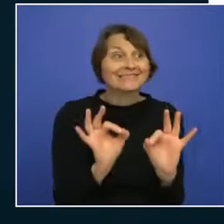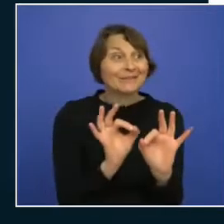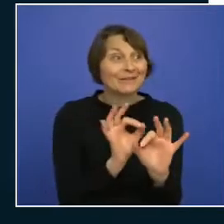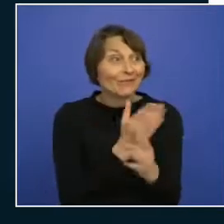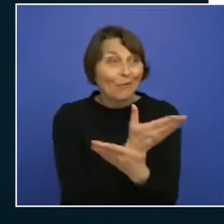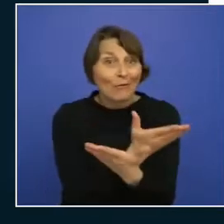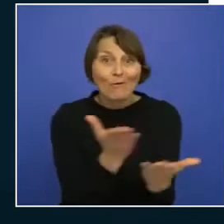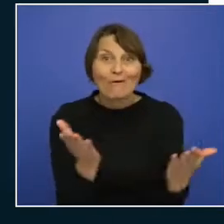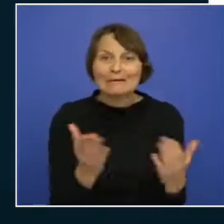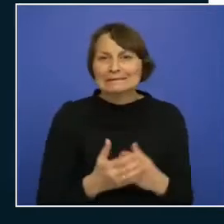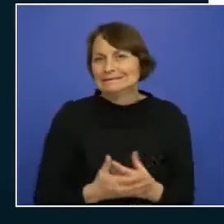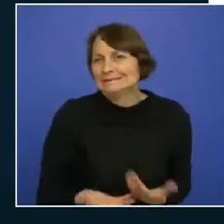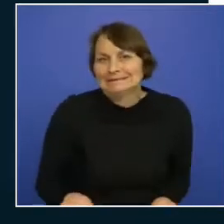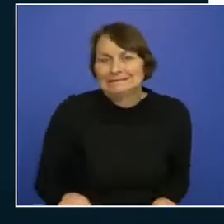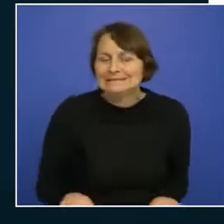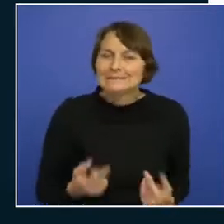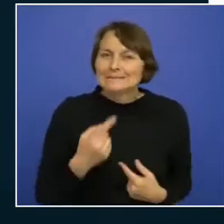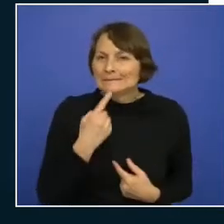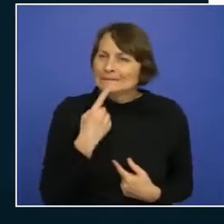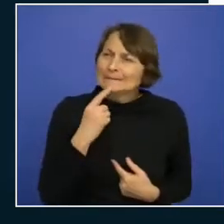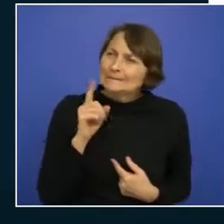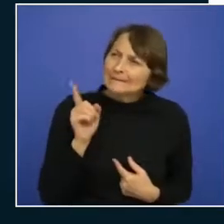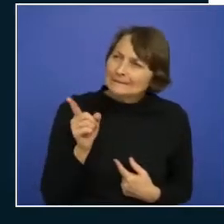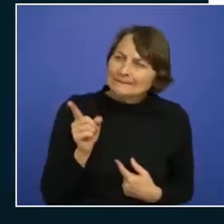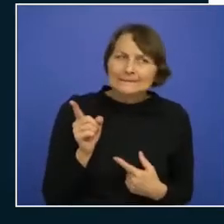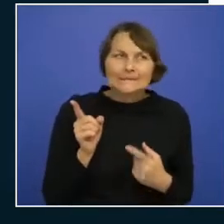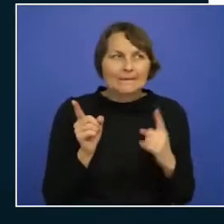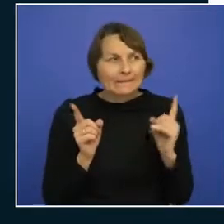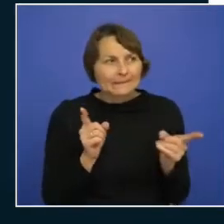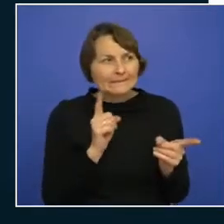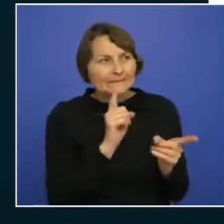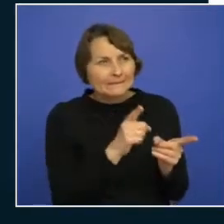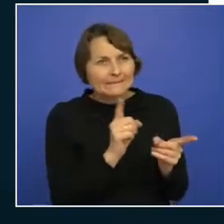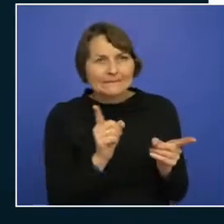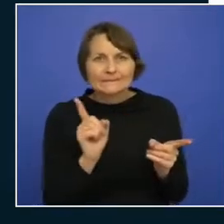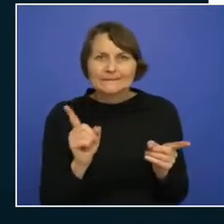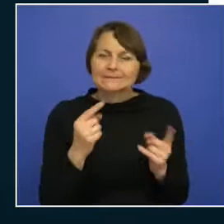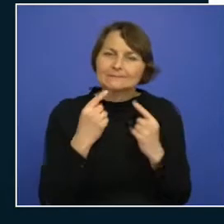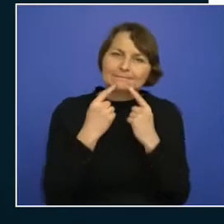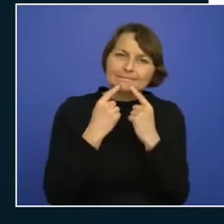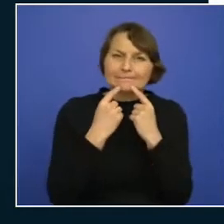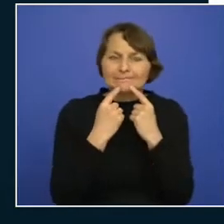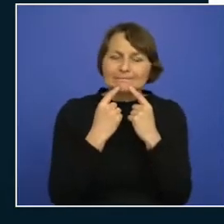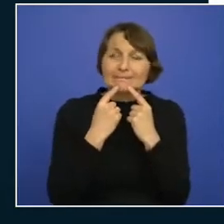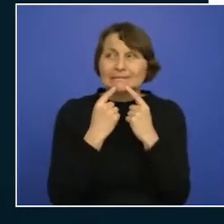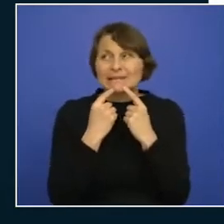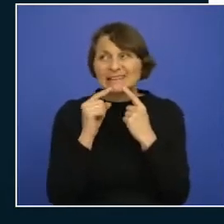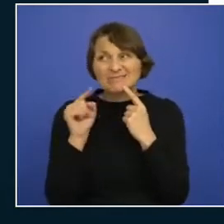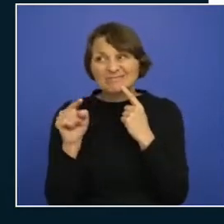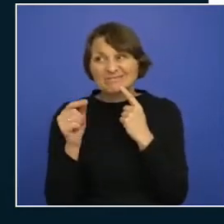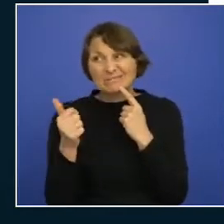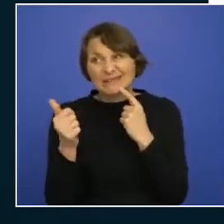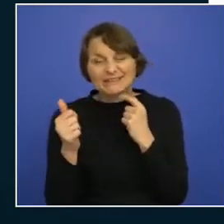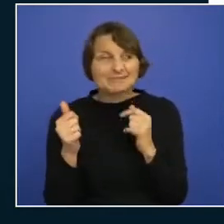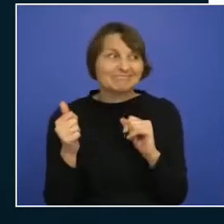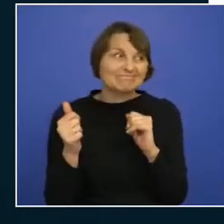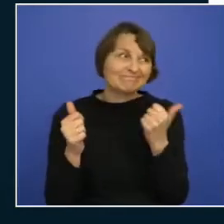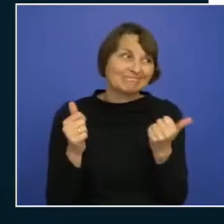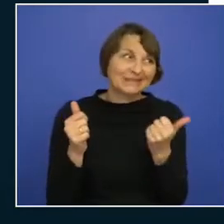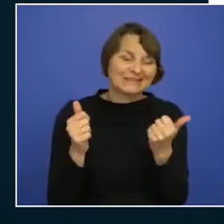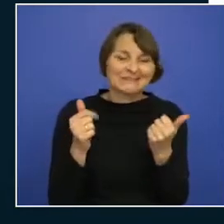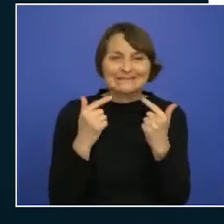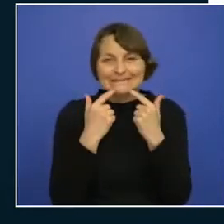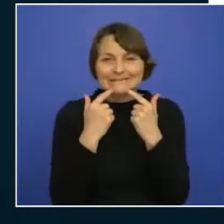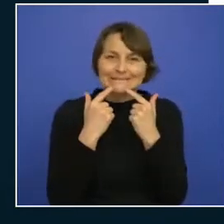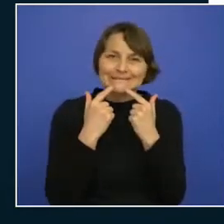choosing between different types of evil so to say you know so you have to